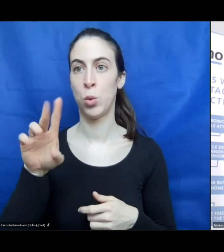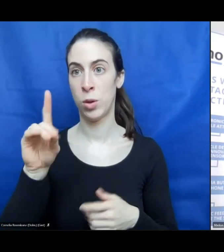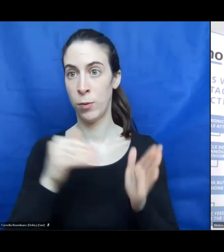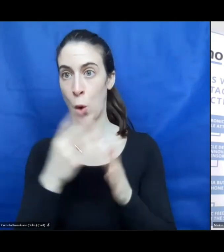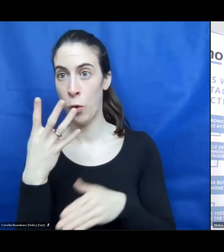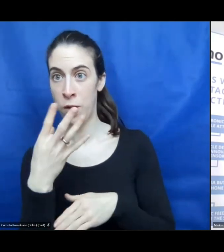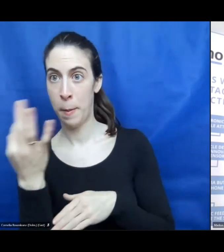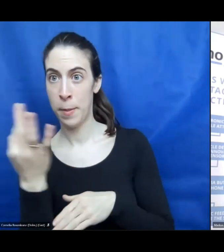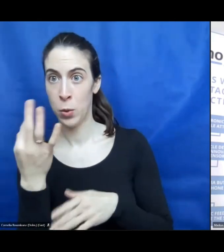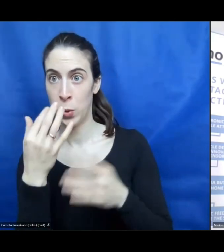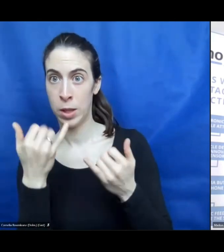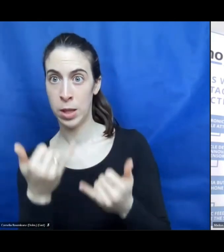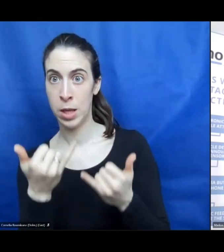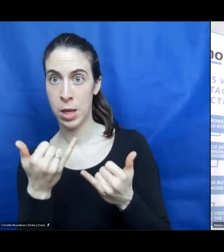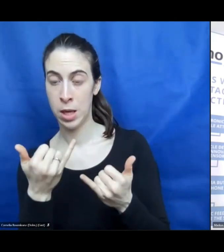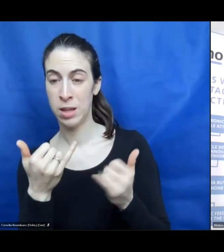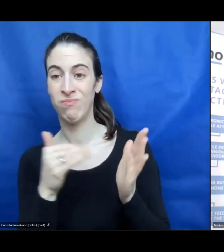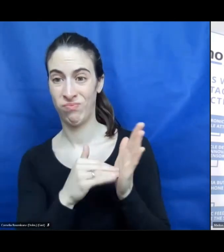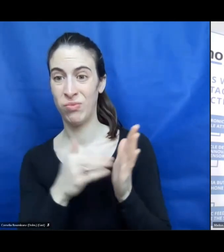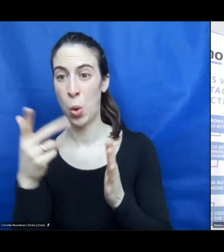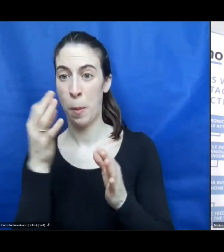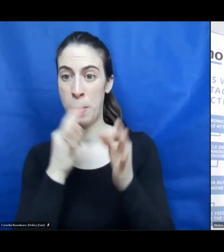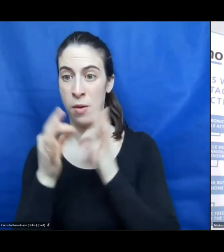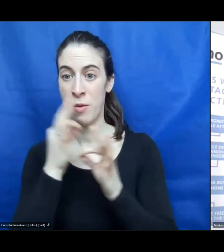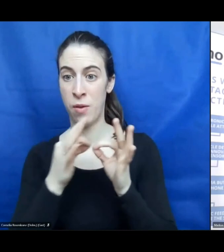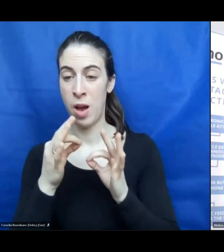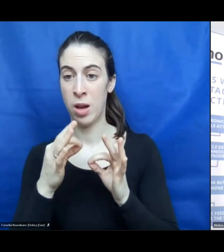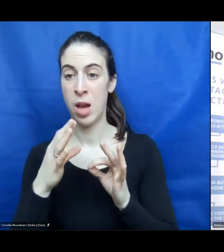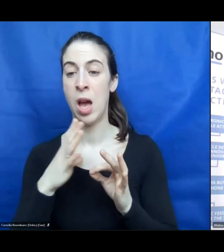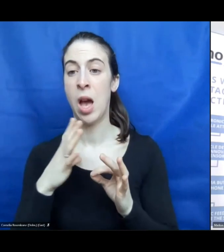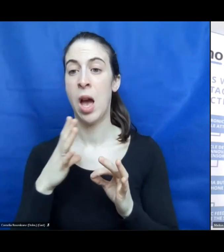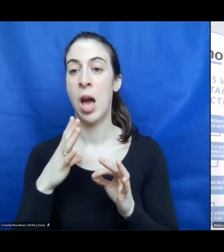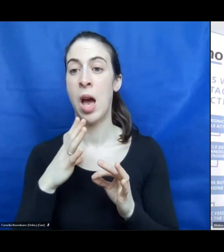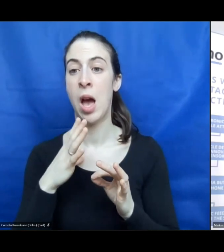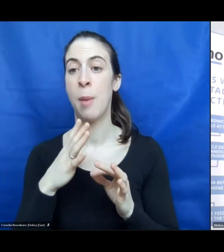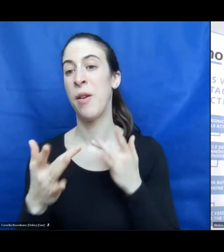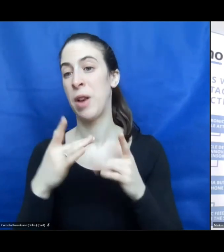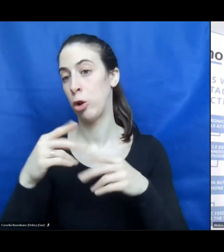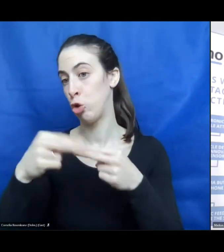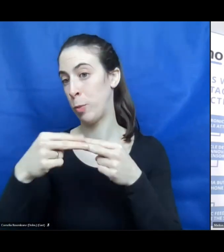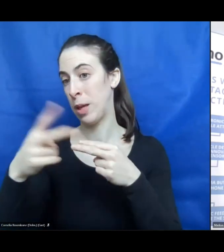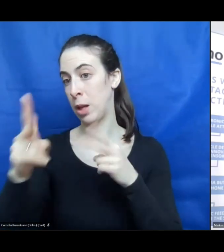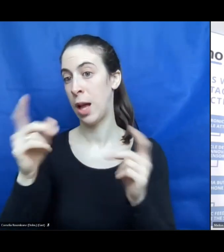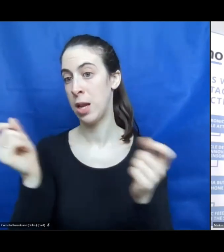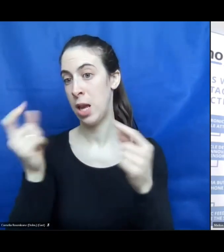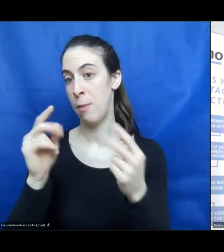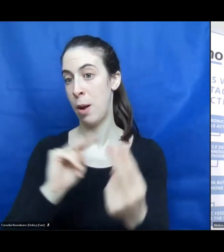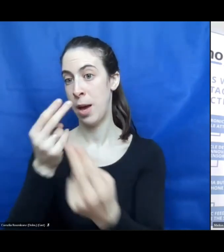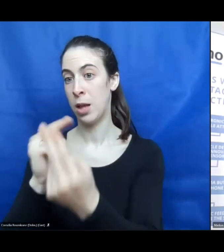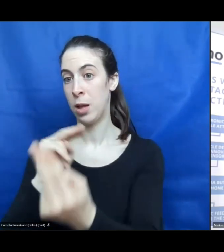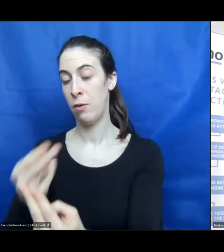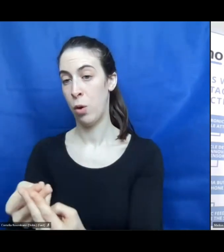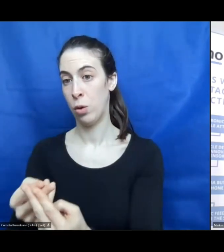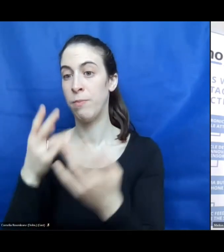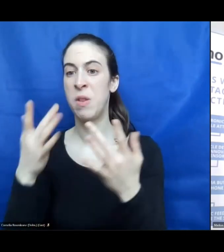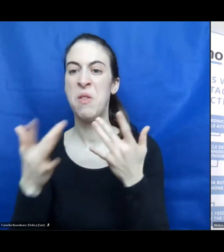we have some questions, but to answer later via mail, and maybe you finish and inform